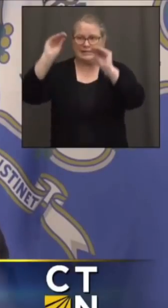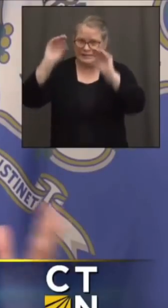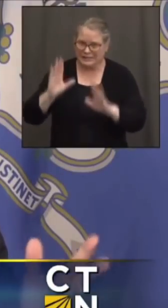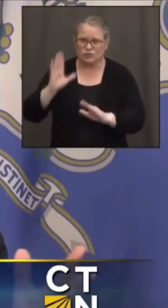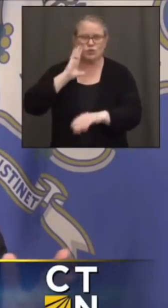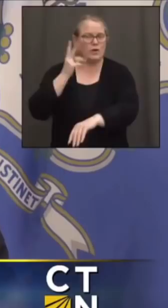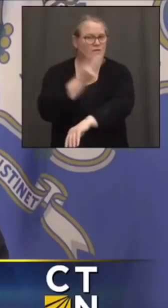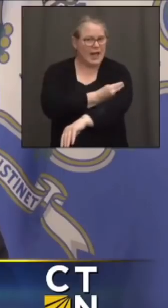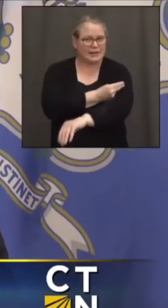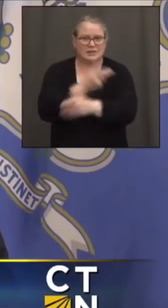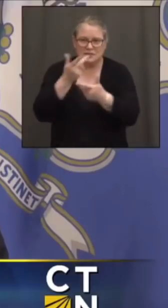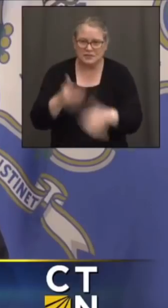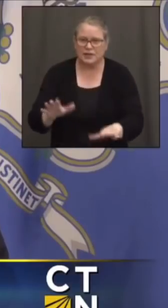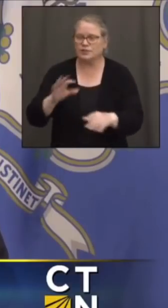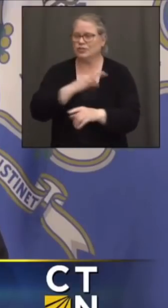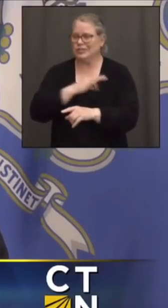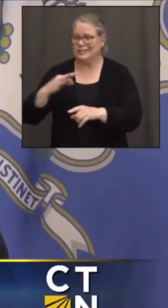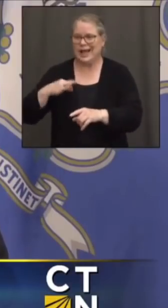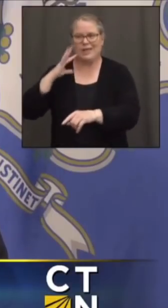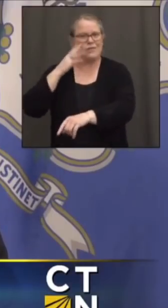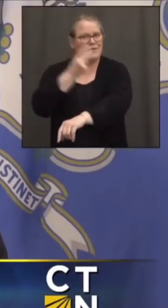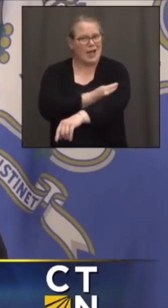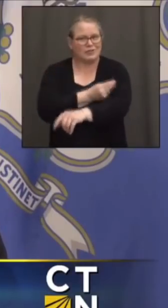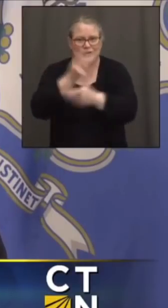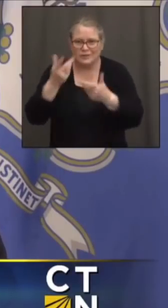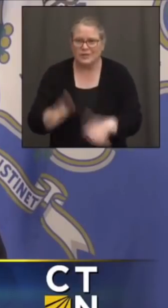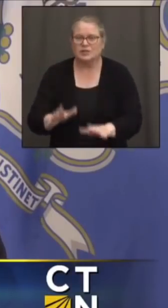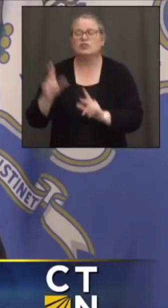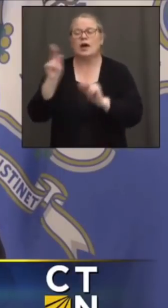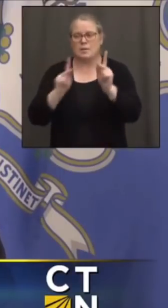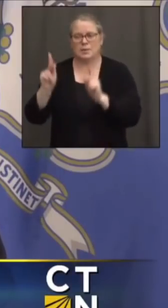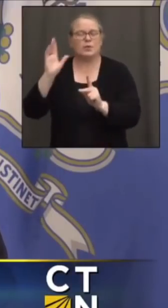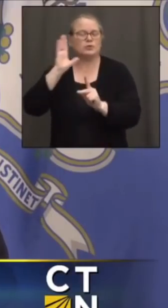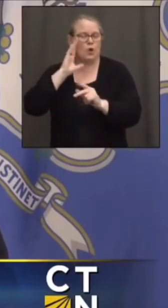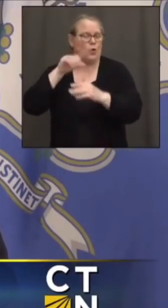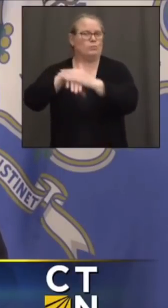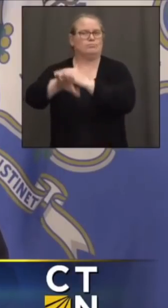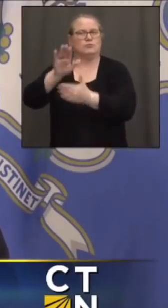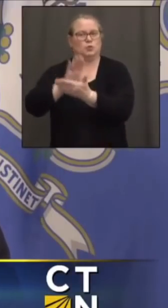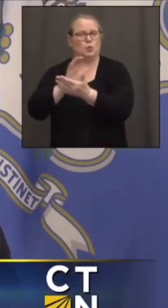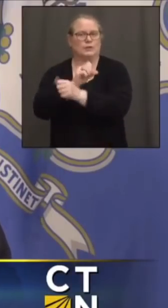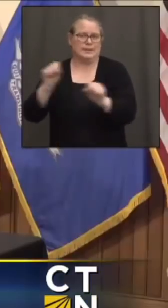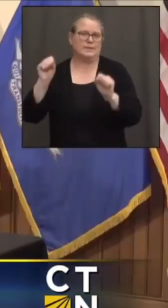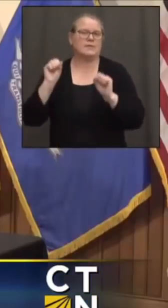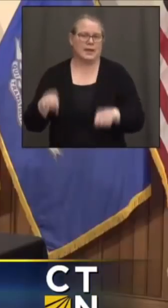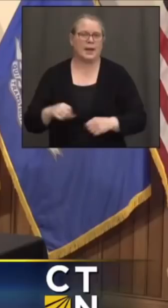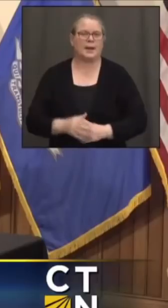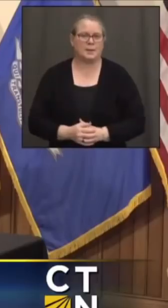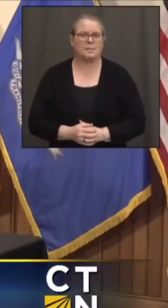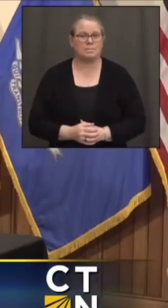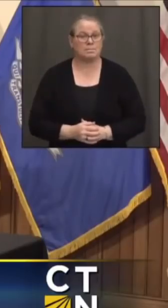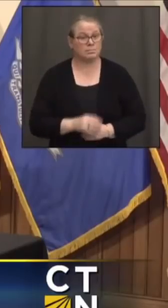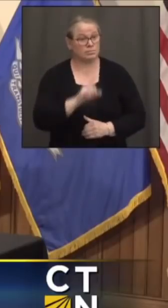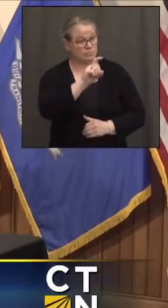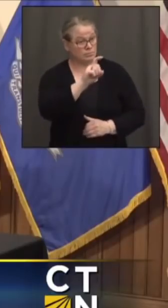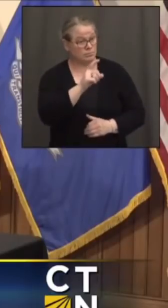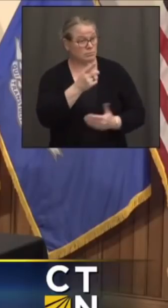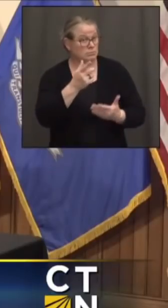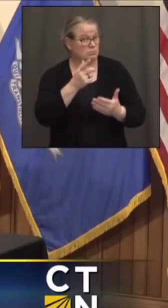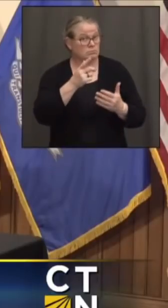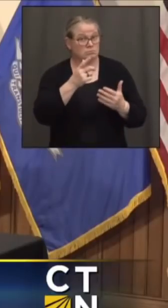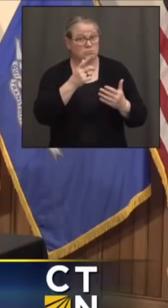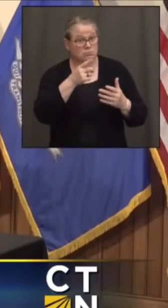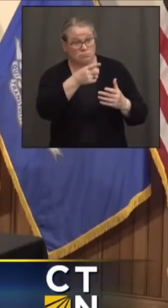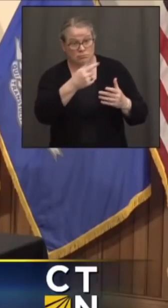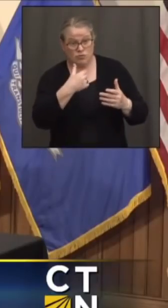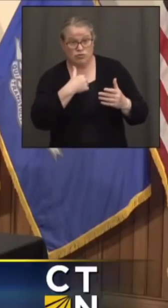will all be vaccinated, staff will all be vaccinated, and people know they can get to school safely. Is there some threshold of our percentage